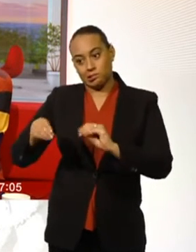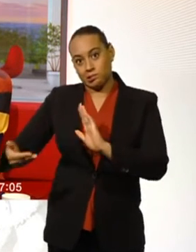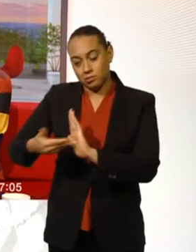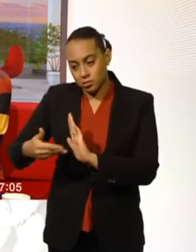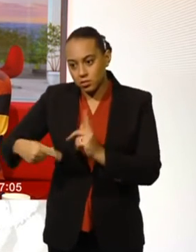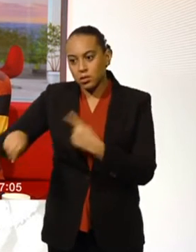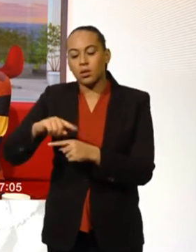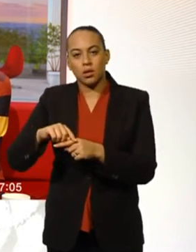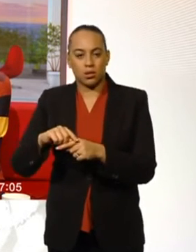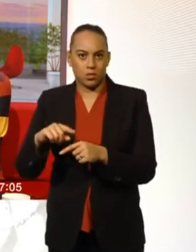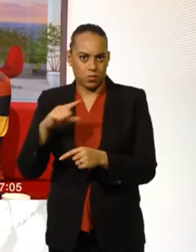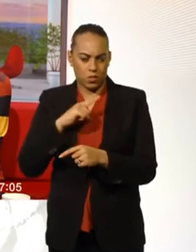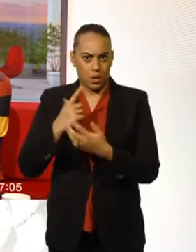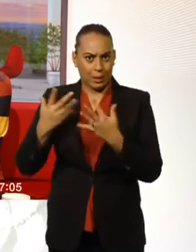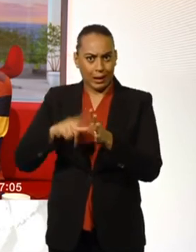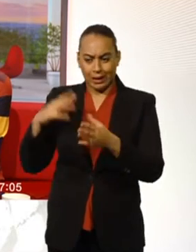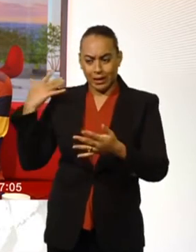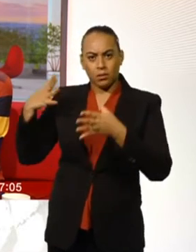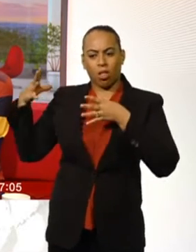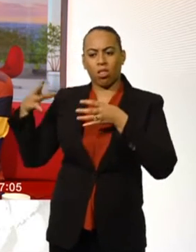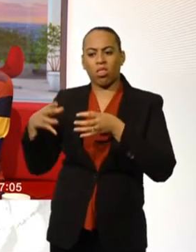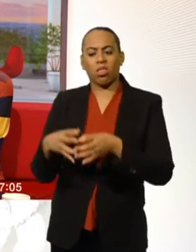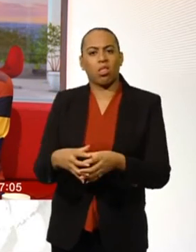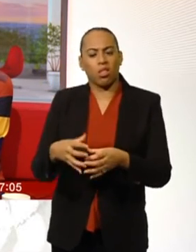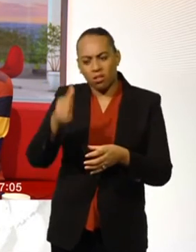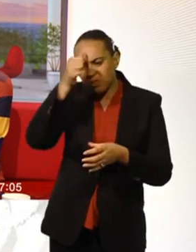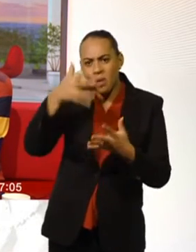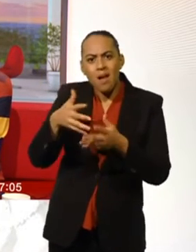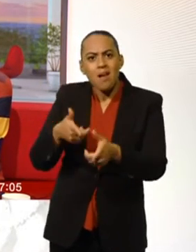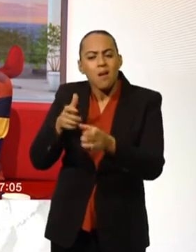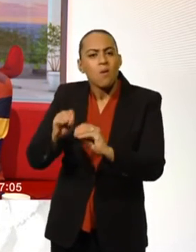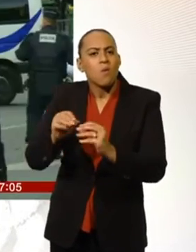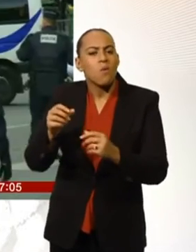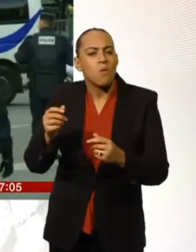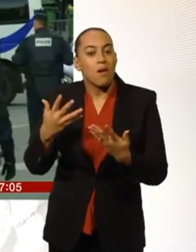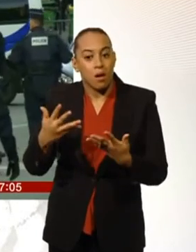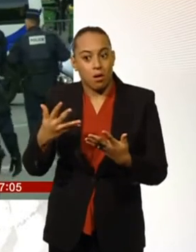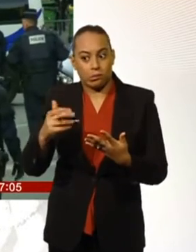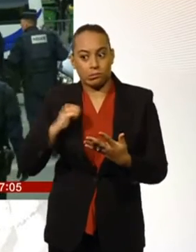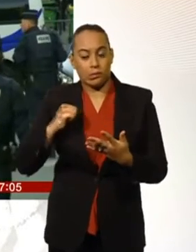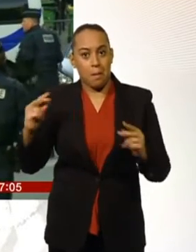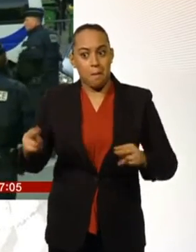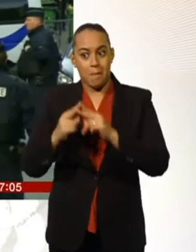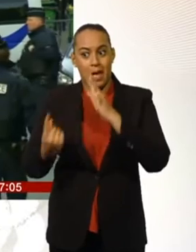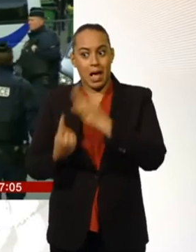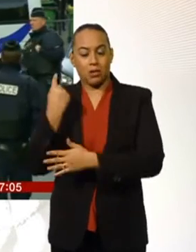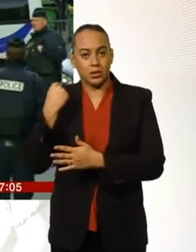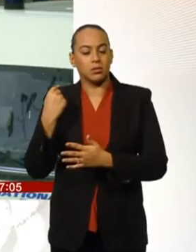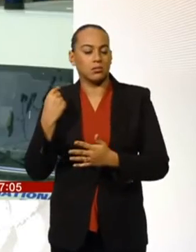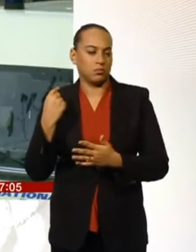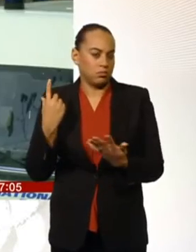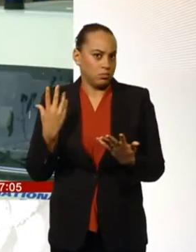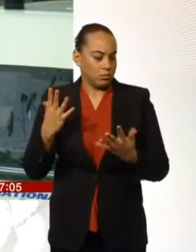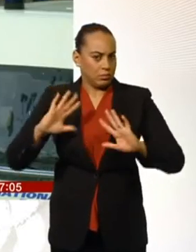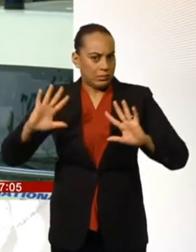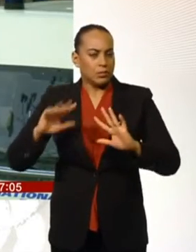has dropped in recent years. Our home affairs correspondent, Danny Shaw, has more. The attacks in Paris last year, involving